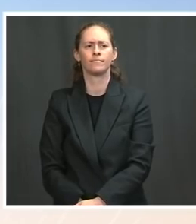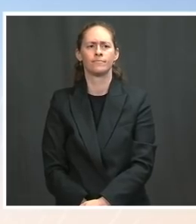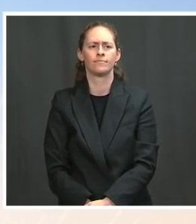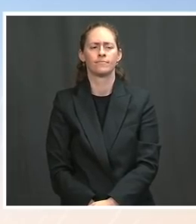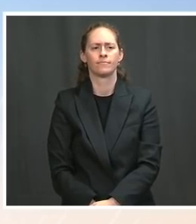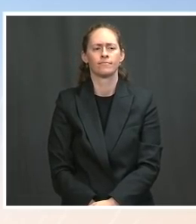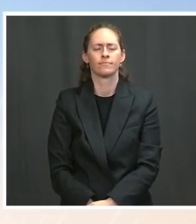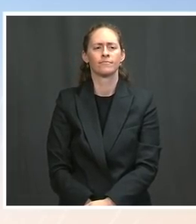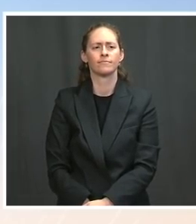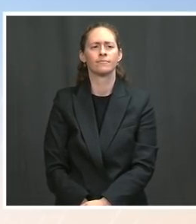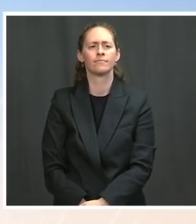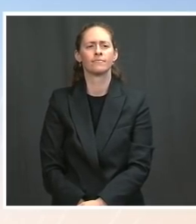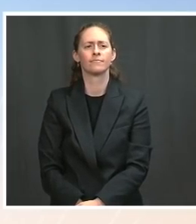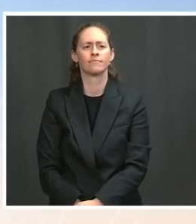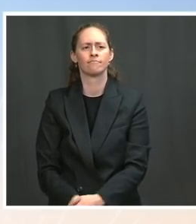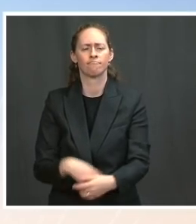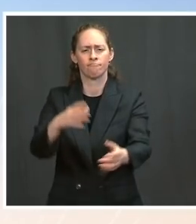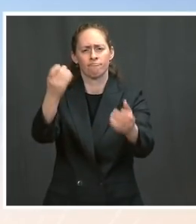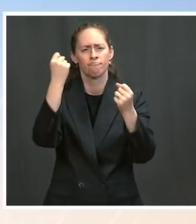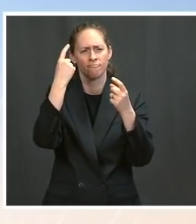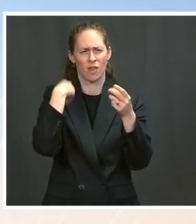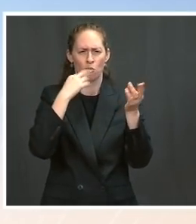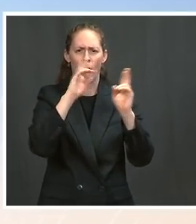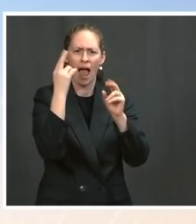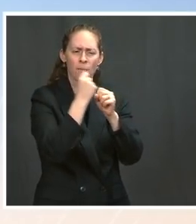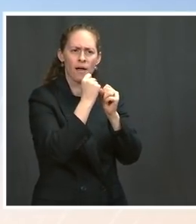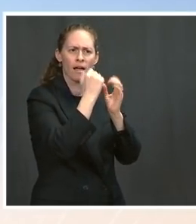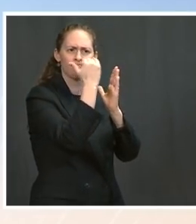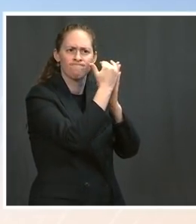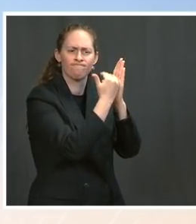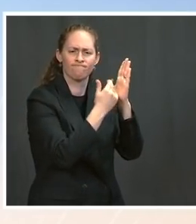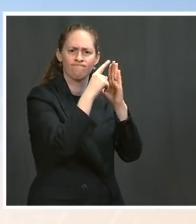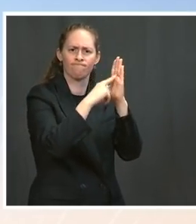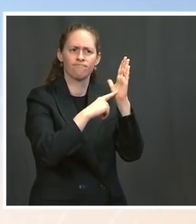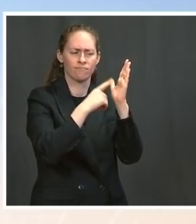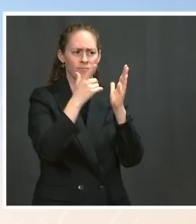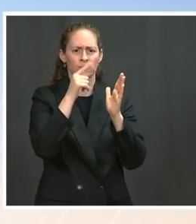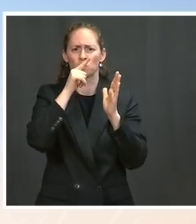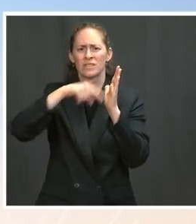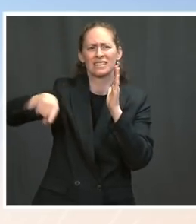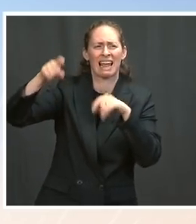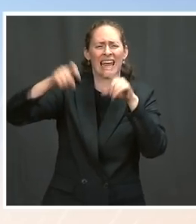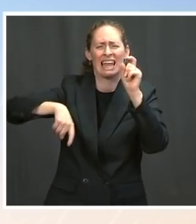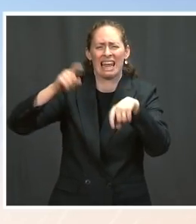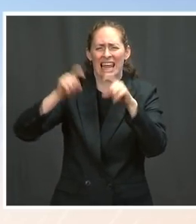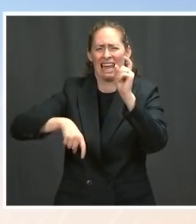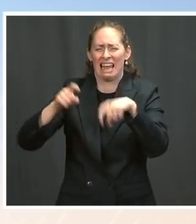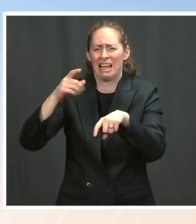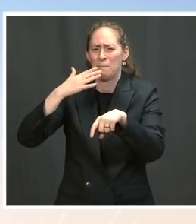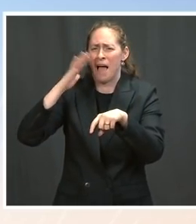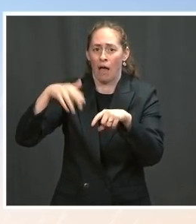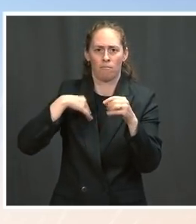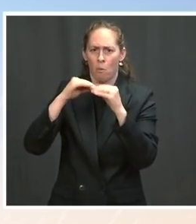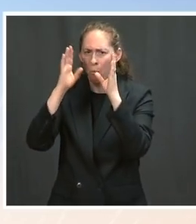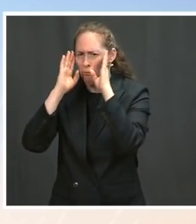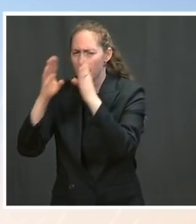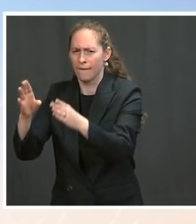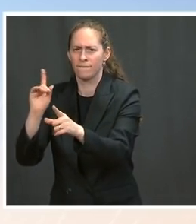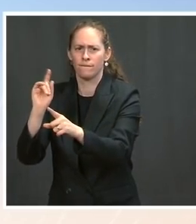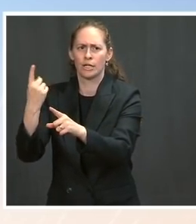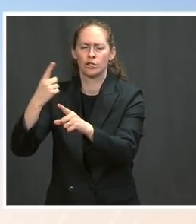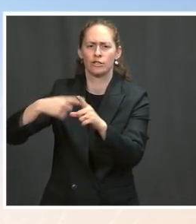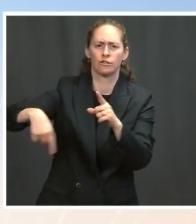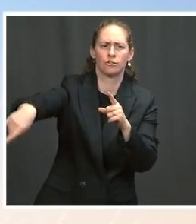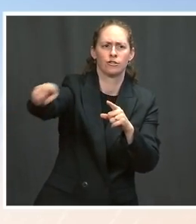in need of assistance. For the first time, the new guidance requires the program to offer assistance directly to renters if landlords choose not to